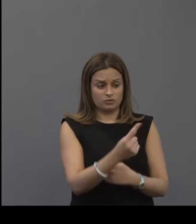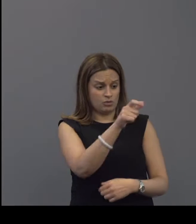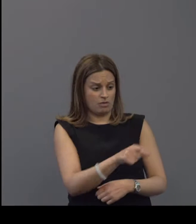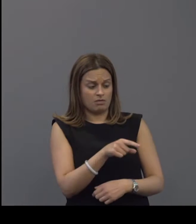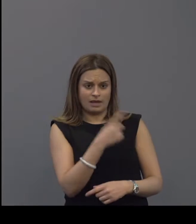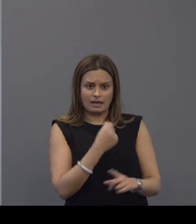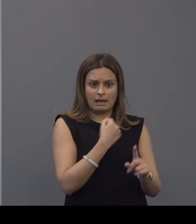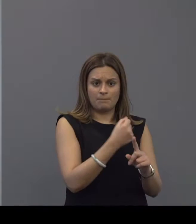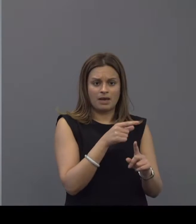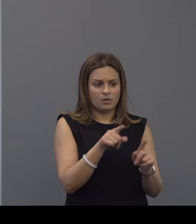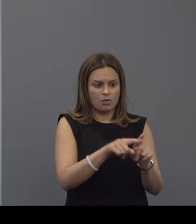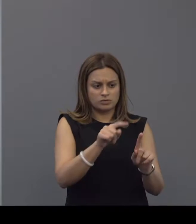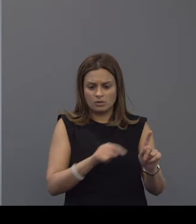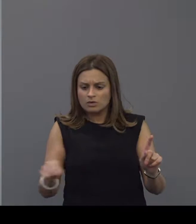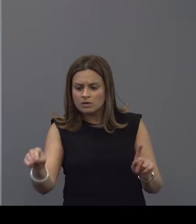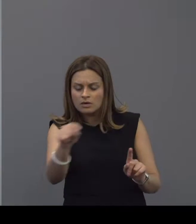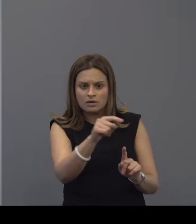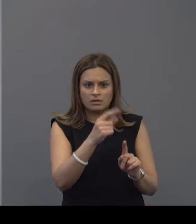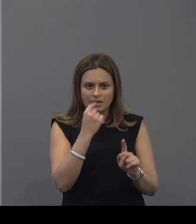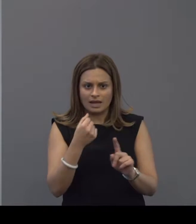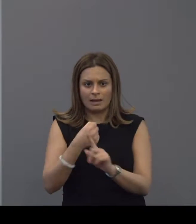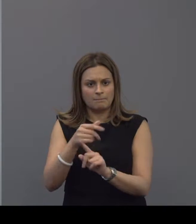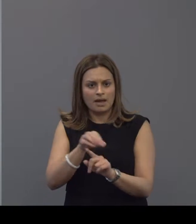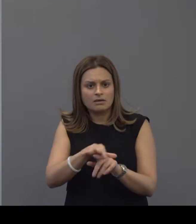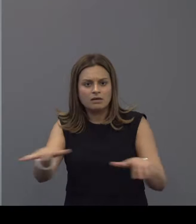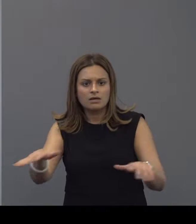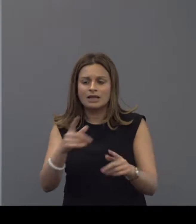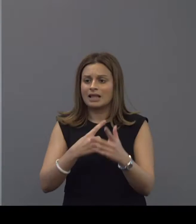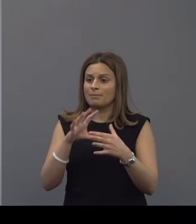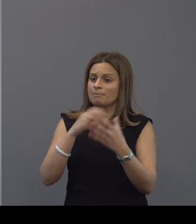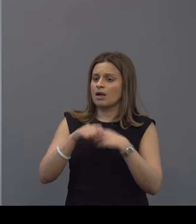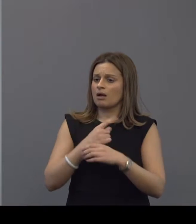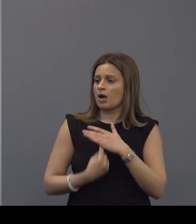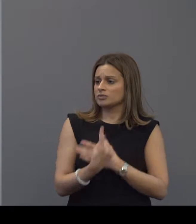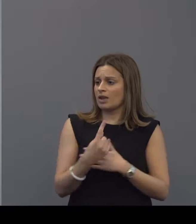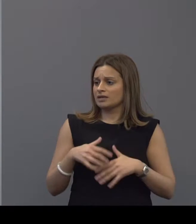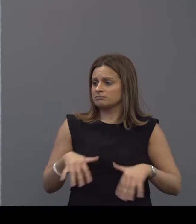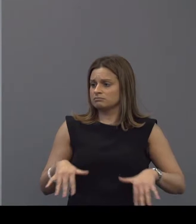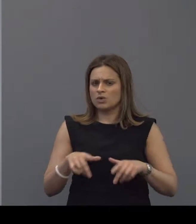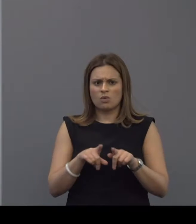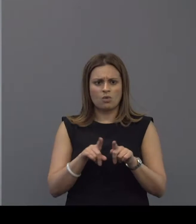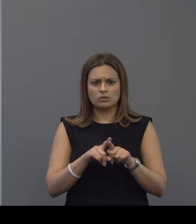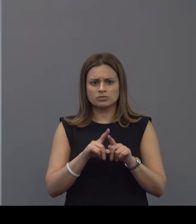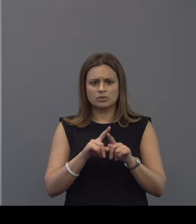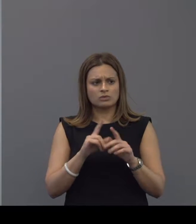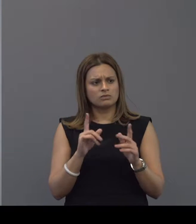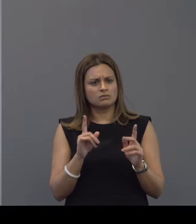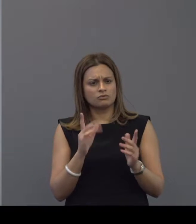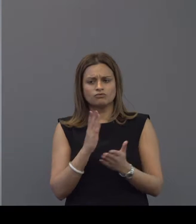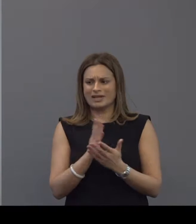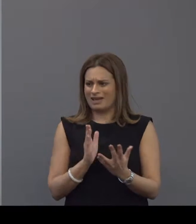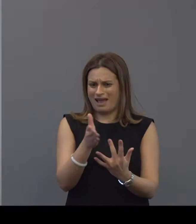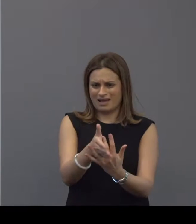but actually around them as well because we know it can lead to isolation and ability to in to actually